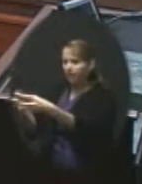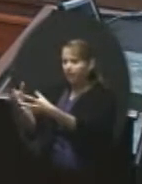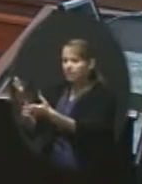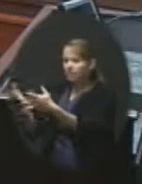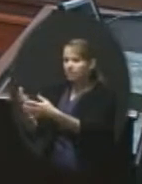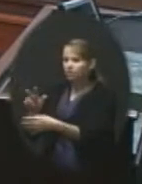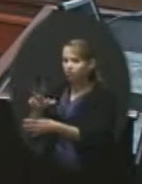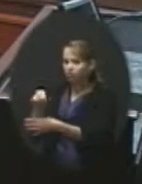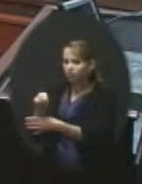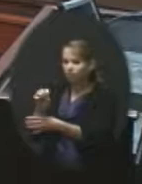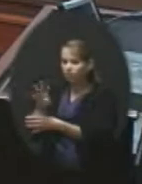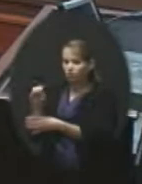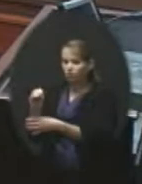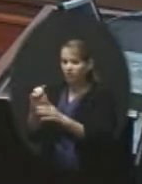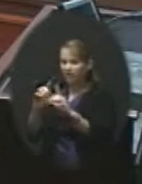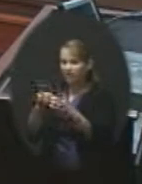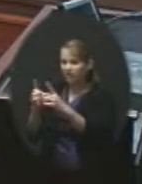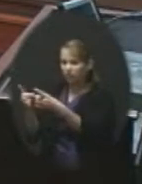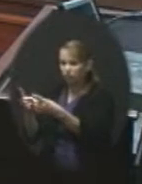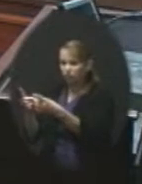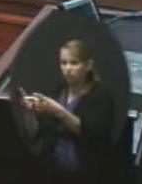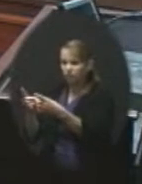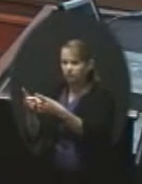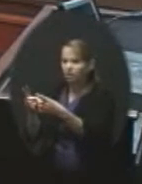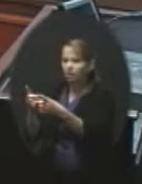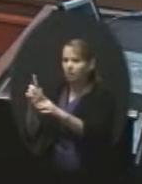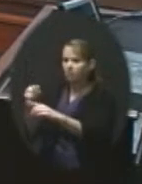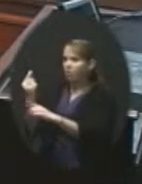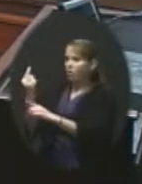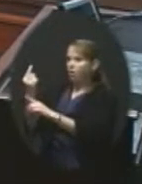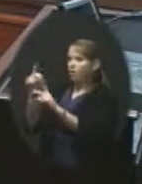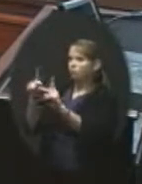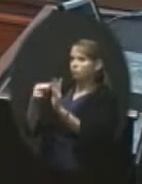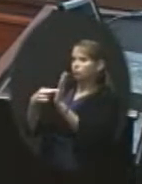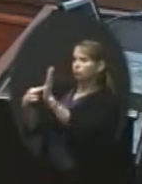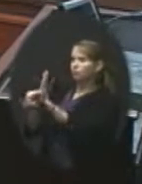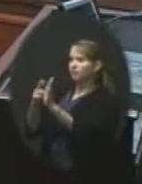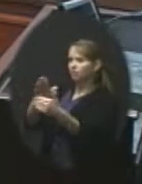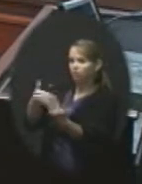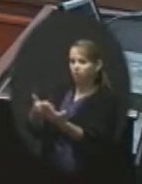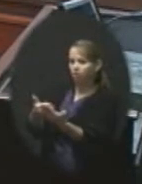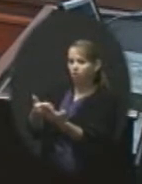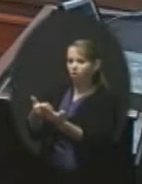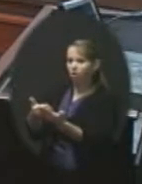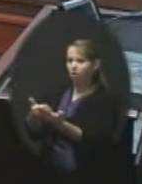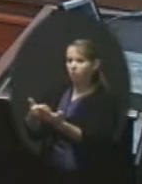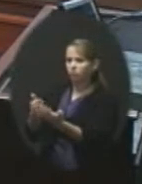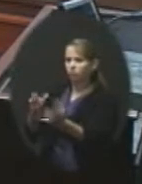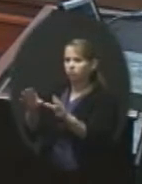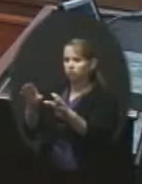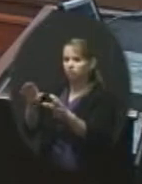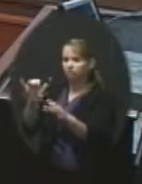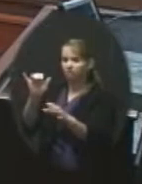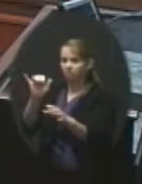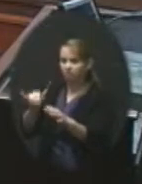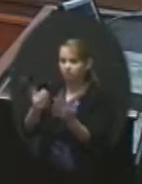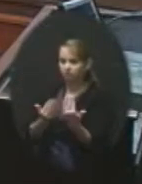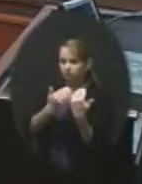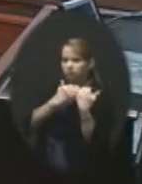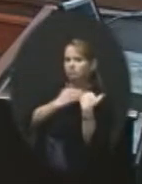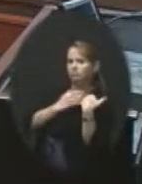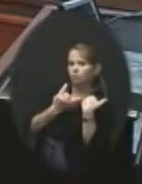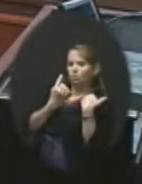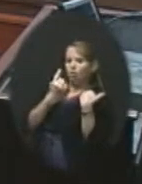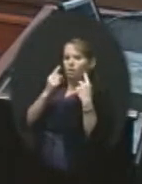school districts represented by one person. So it's upon that person to take the information back and try to earn the votes of their delegates.